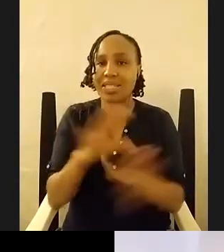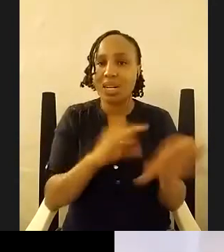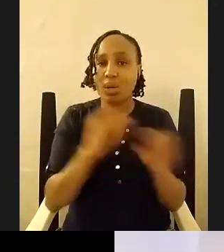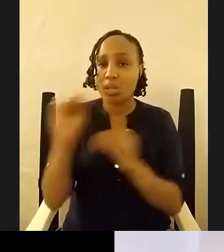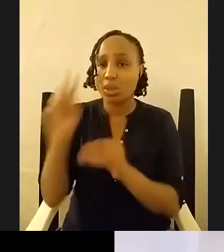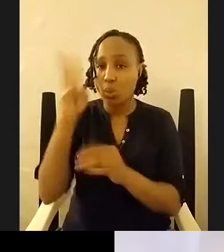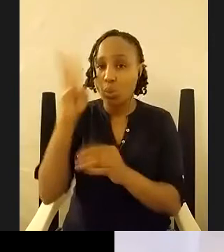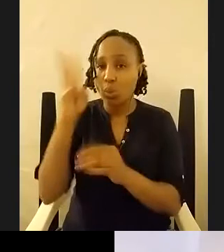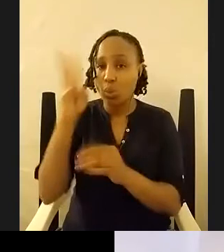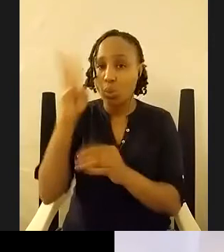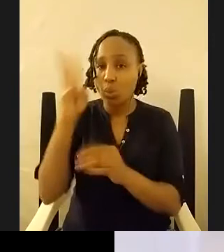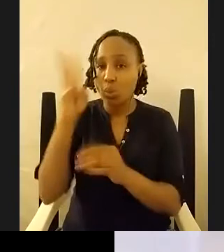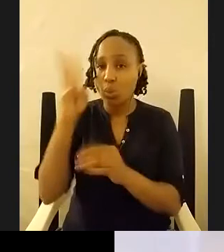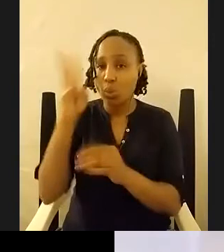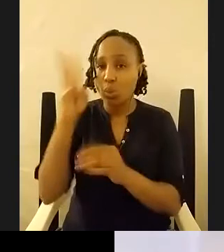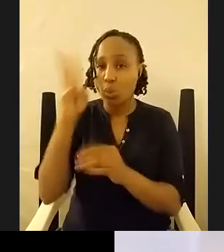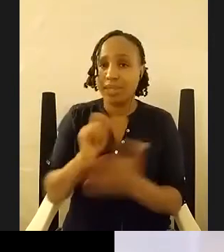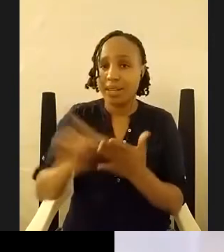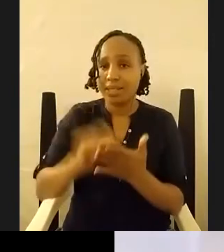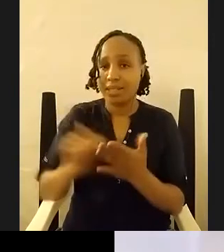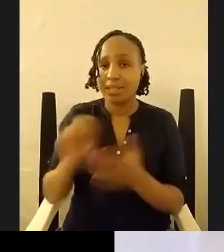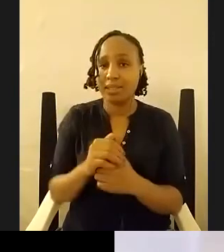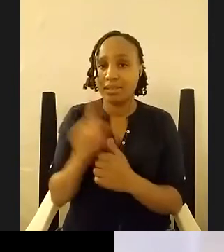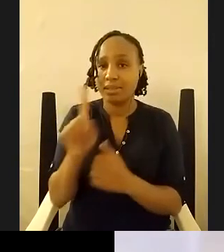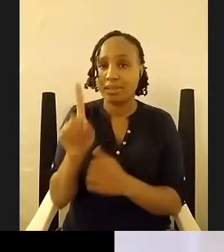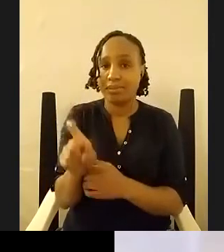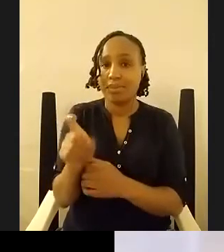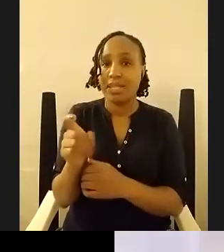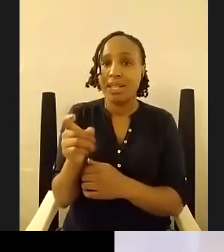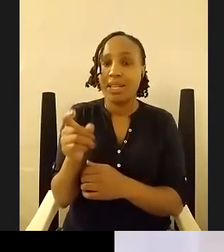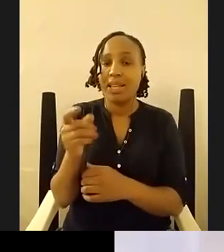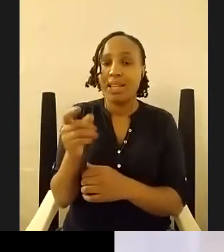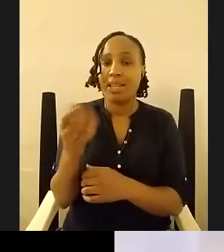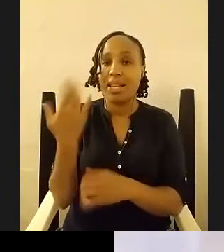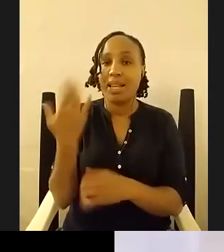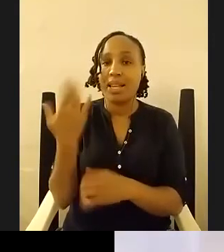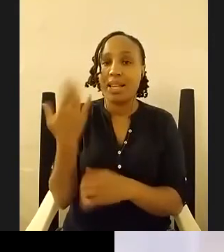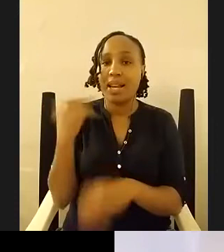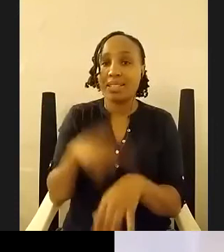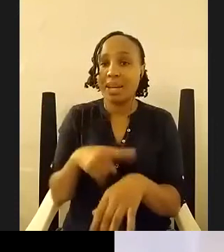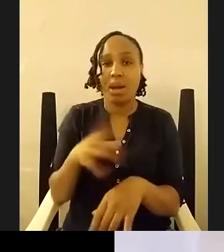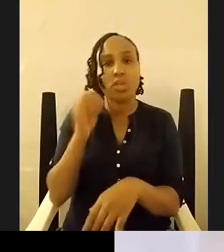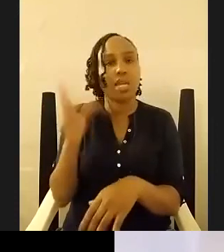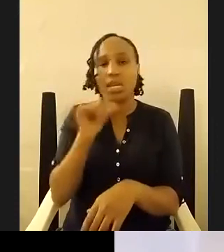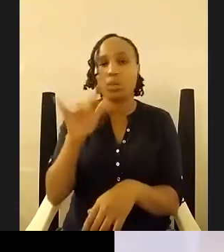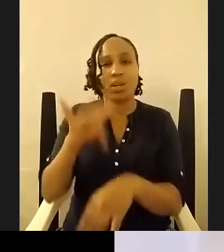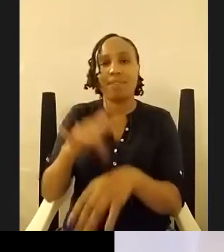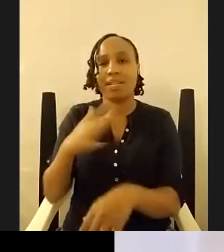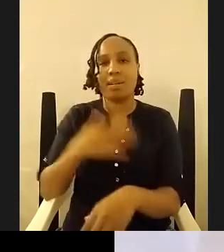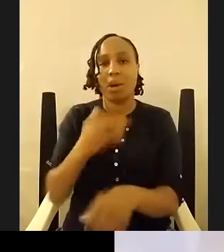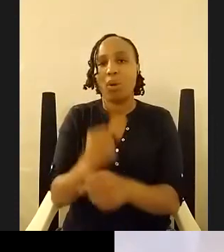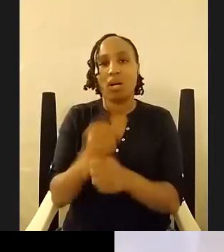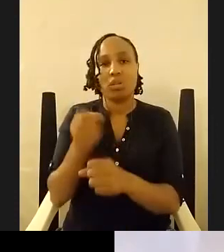cities and stuff i mean the last time i was here didn't affect my work so i'm hoping again this time it won't it will